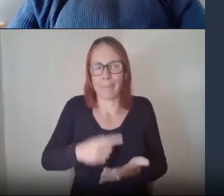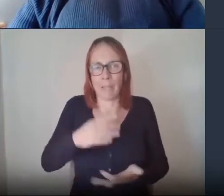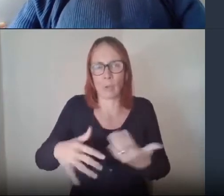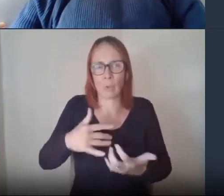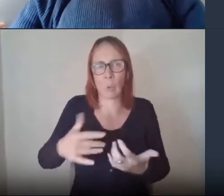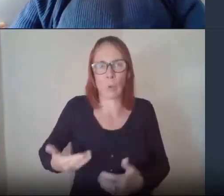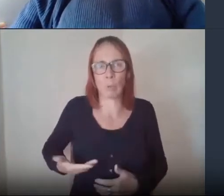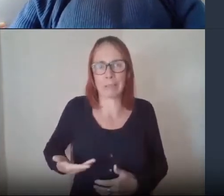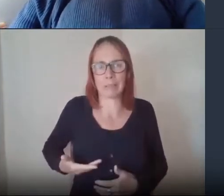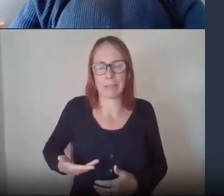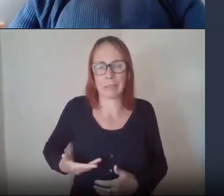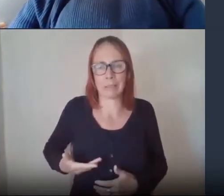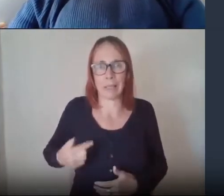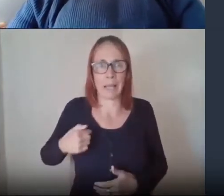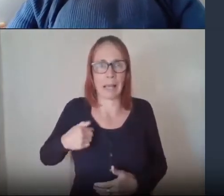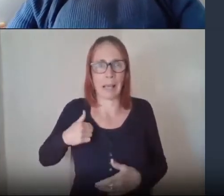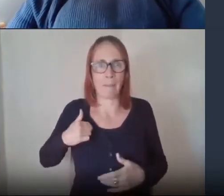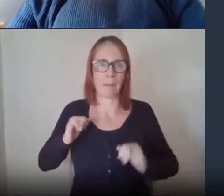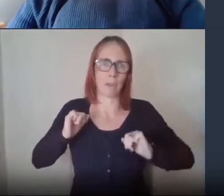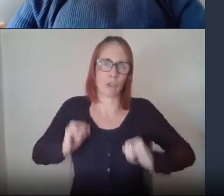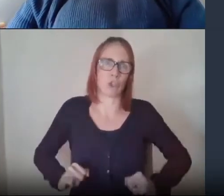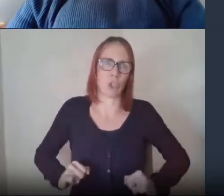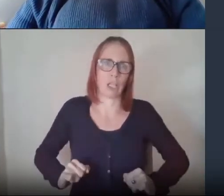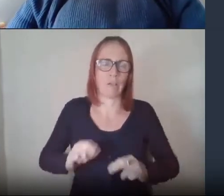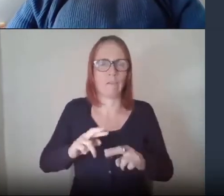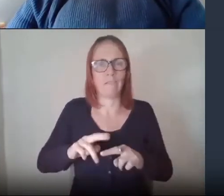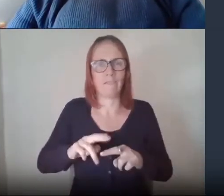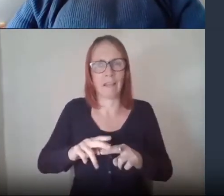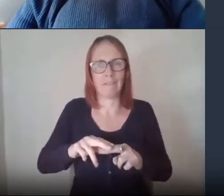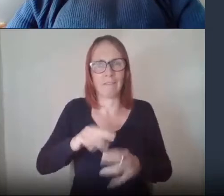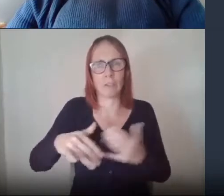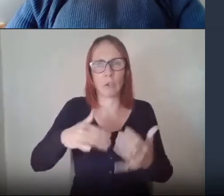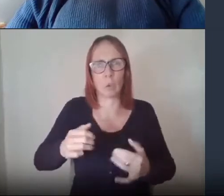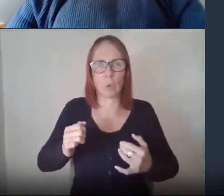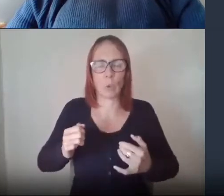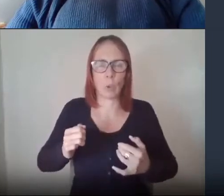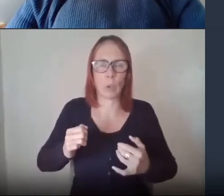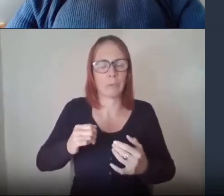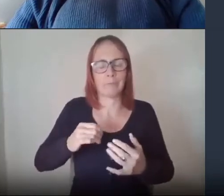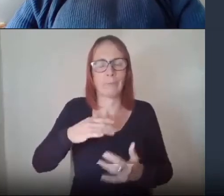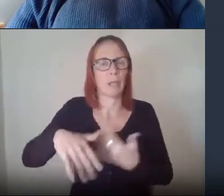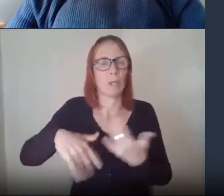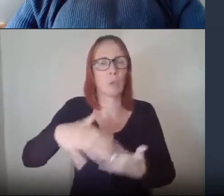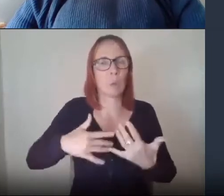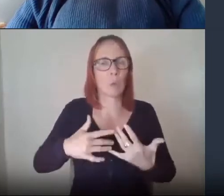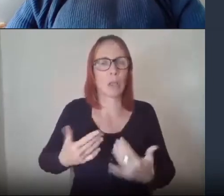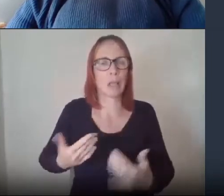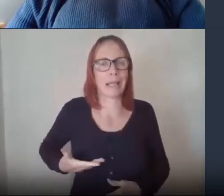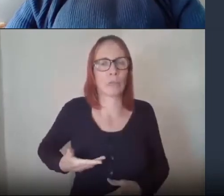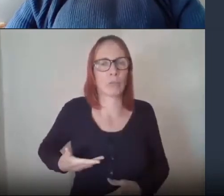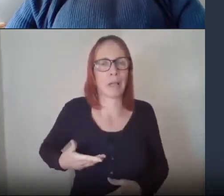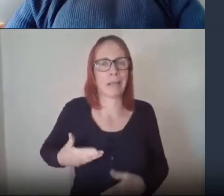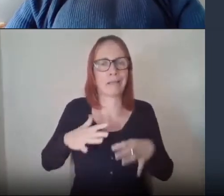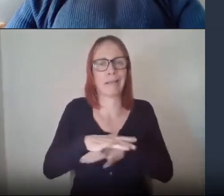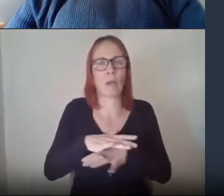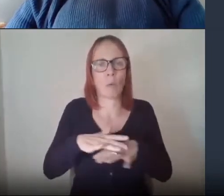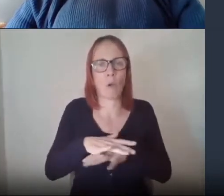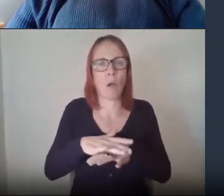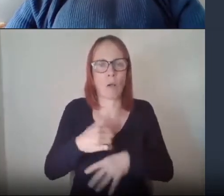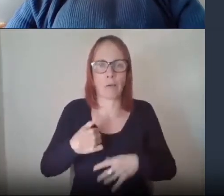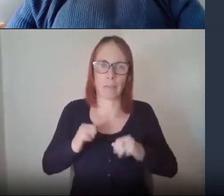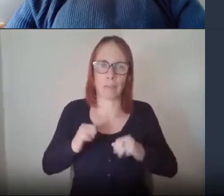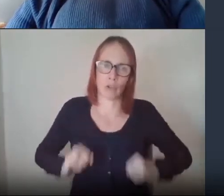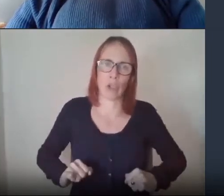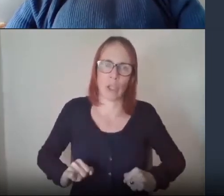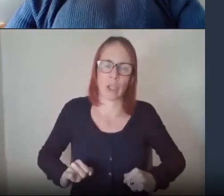of the fife social enterprise network um and have been a i've no run a number of social enterprises the last